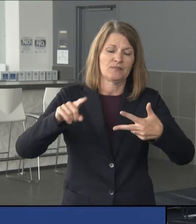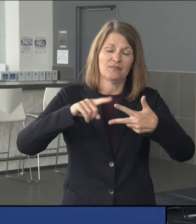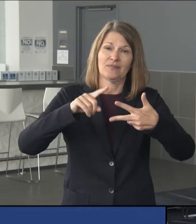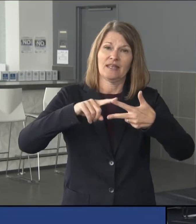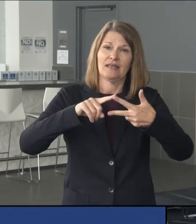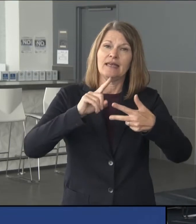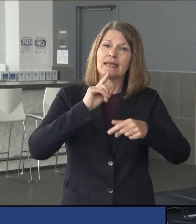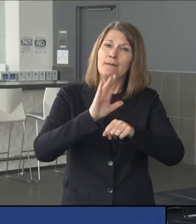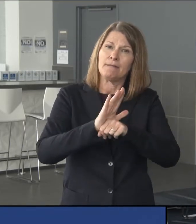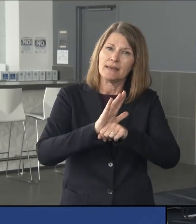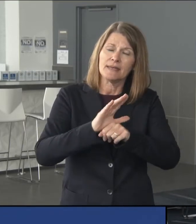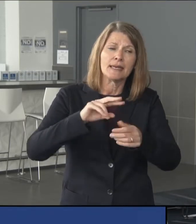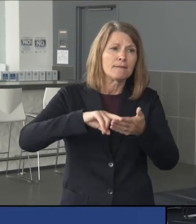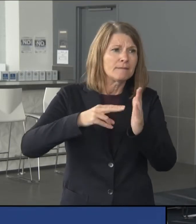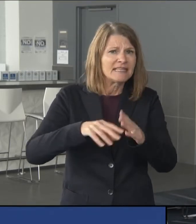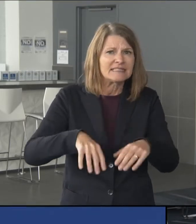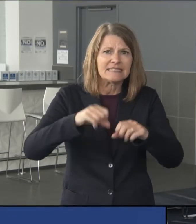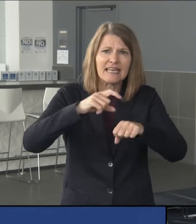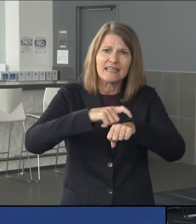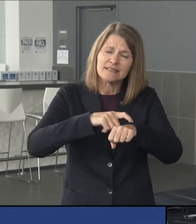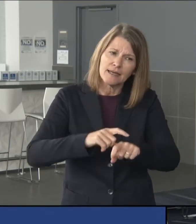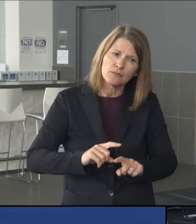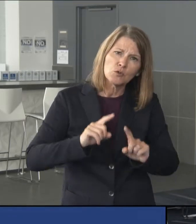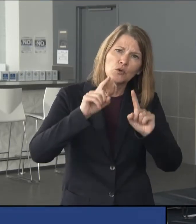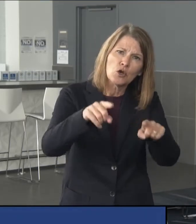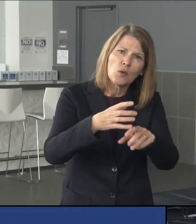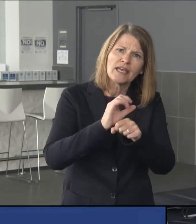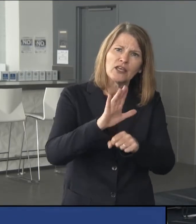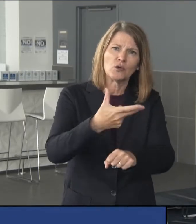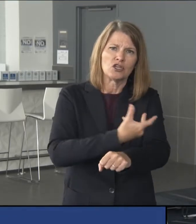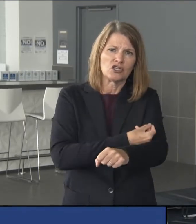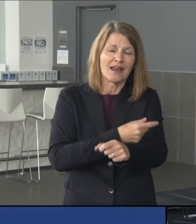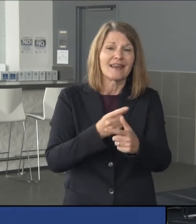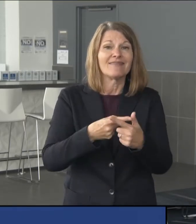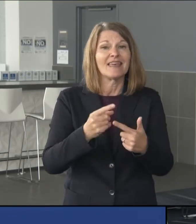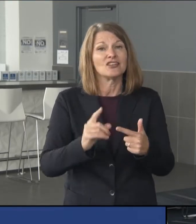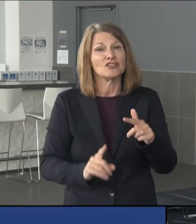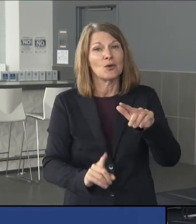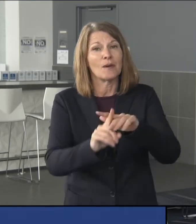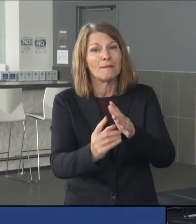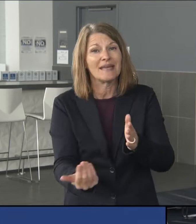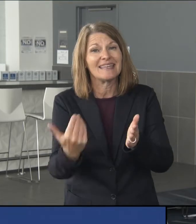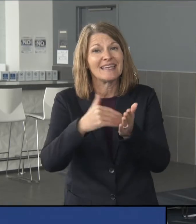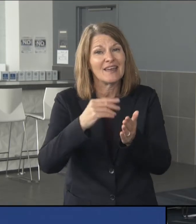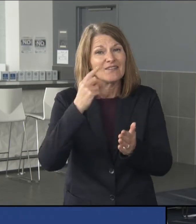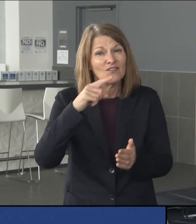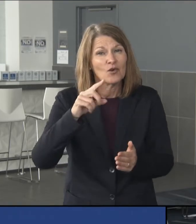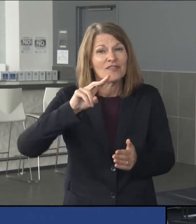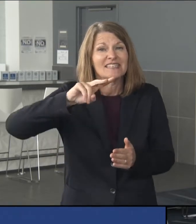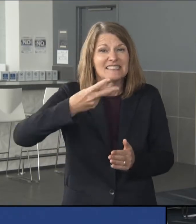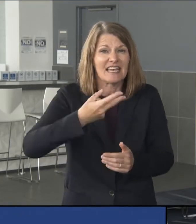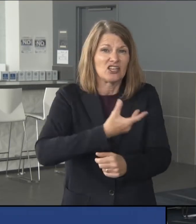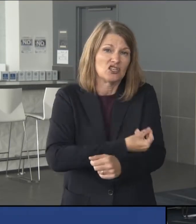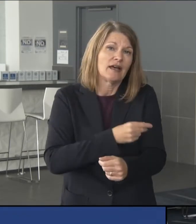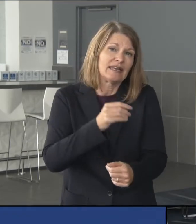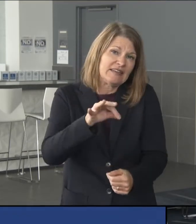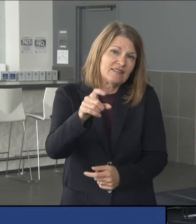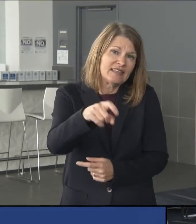This means taking the time to get your shot and then returning for that second shot if one of them is required.